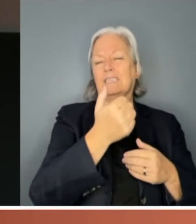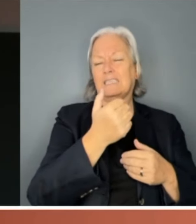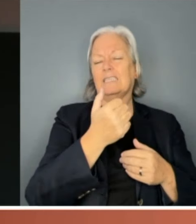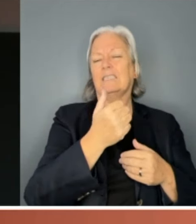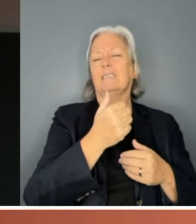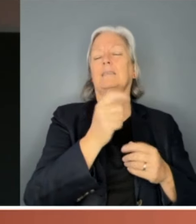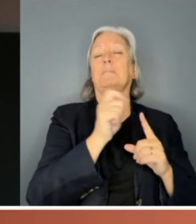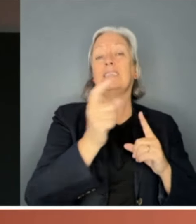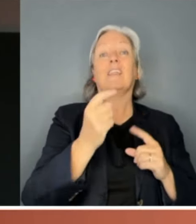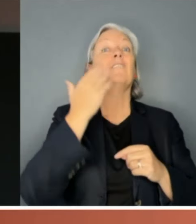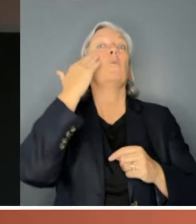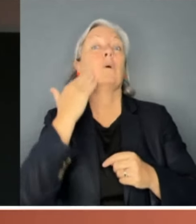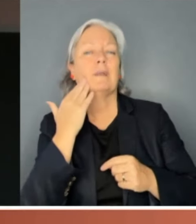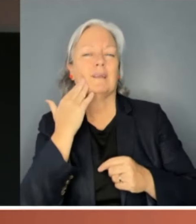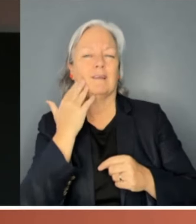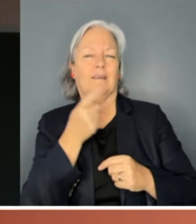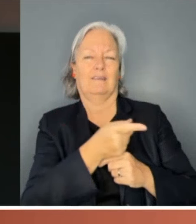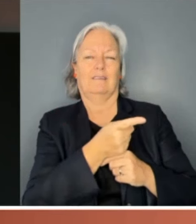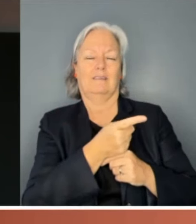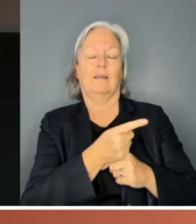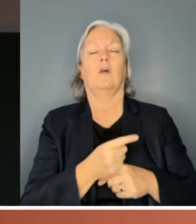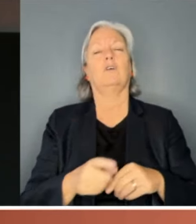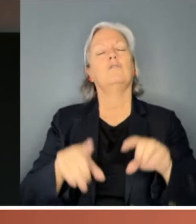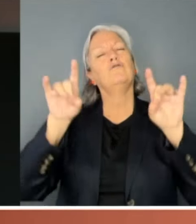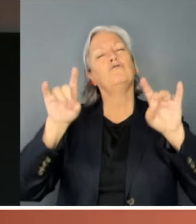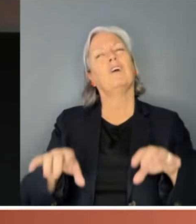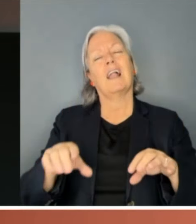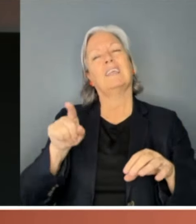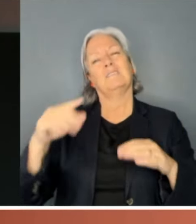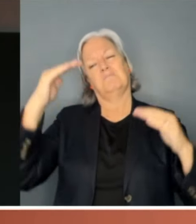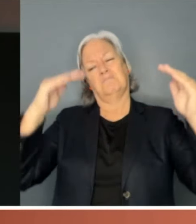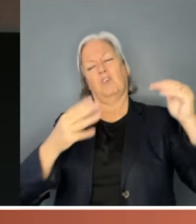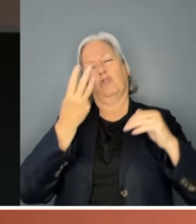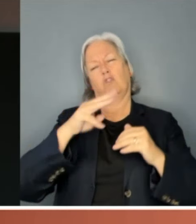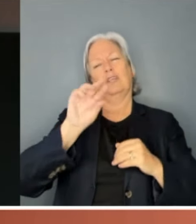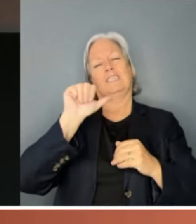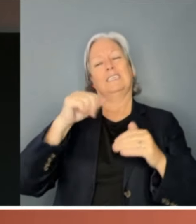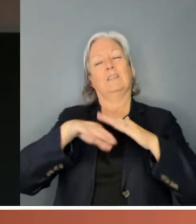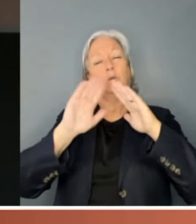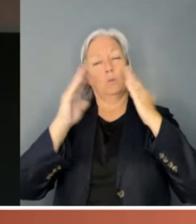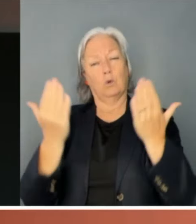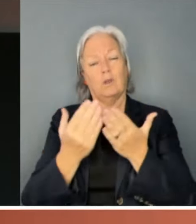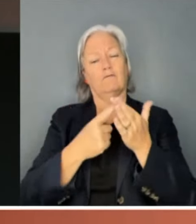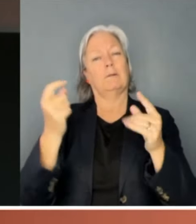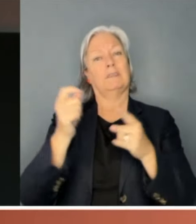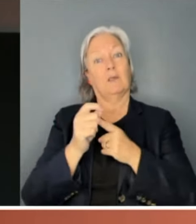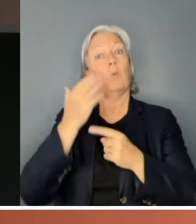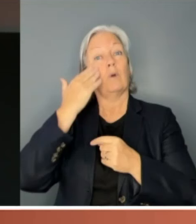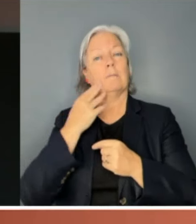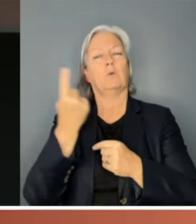women. While Australia ranks 36th in the world for the representation of women in Parliament,